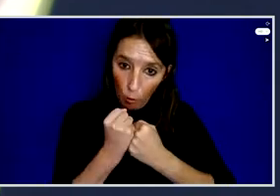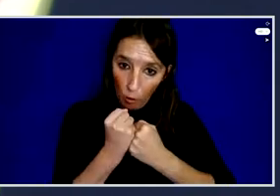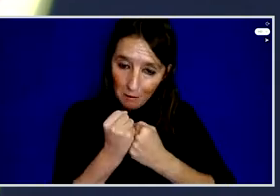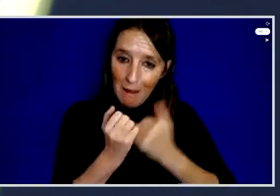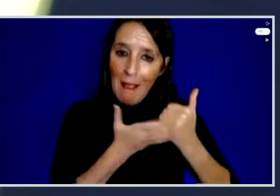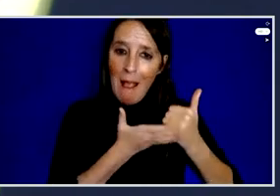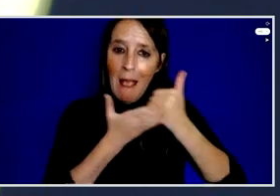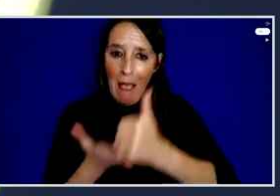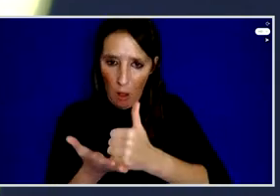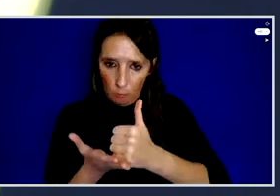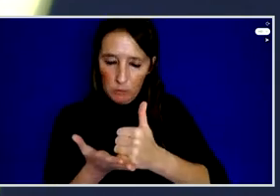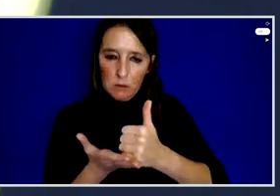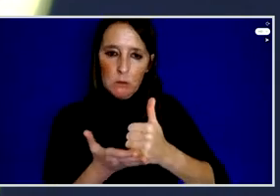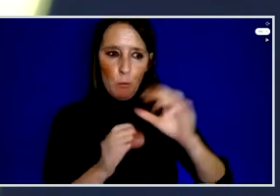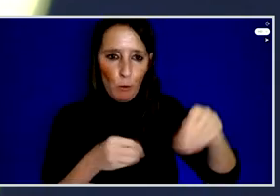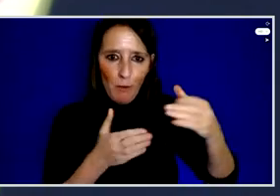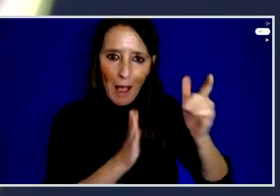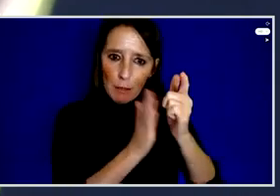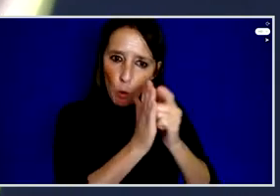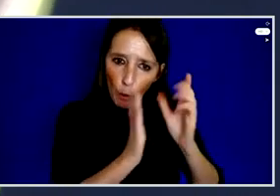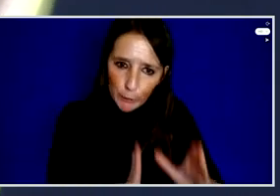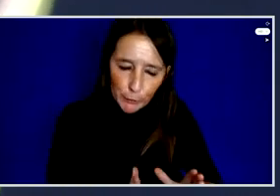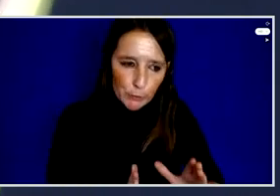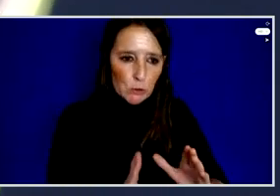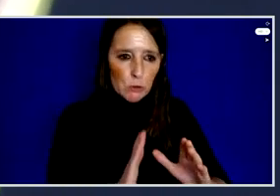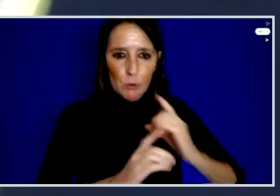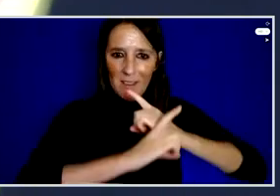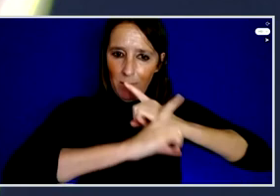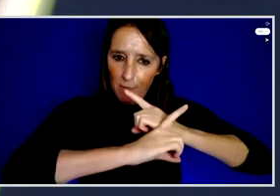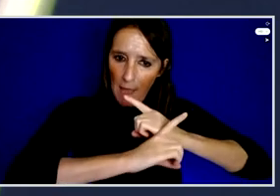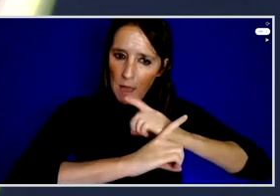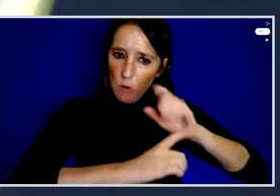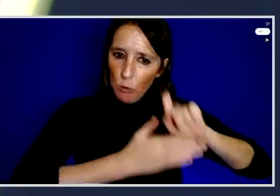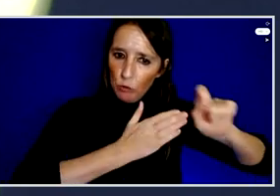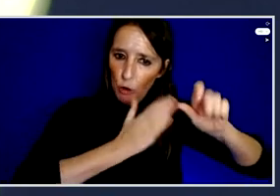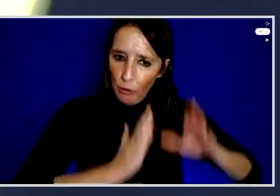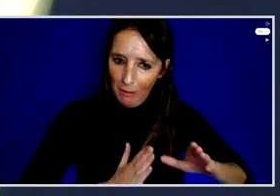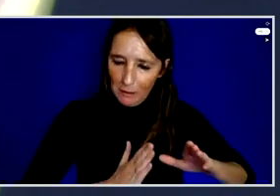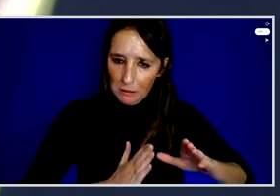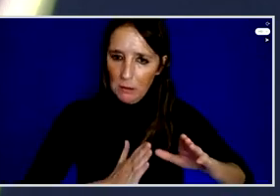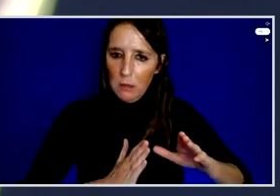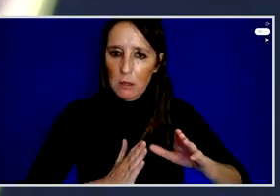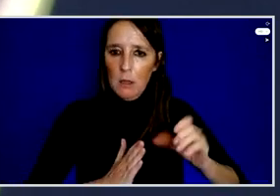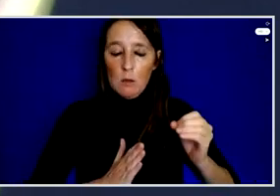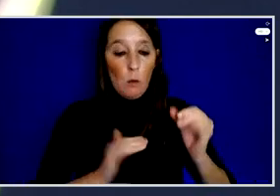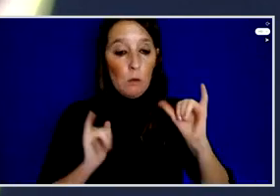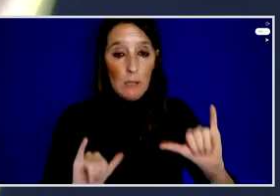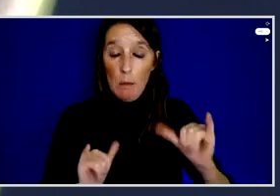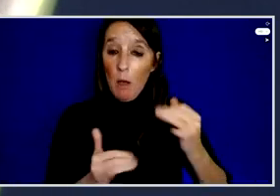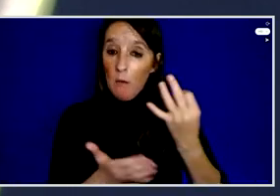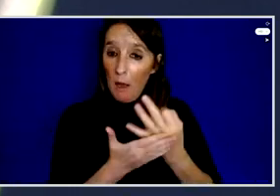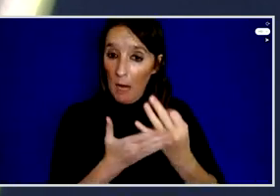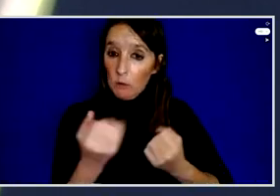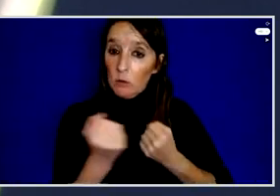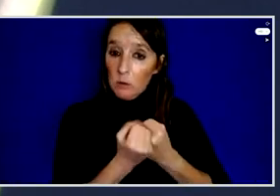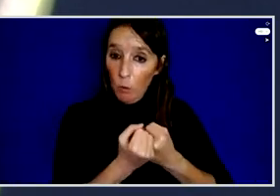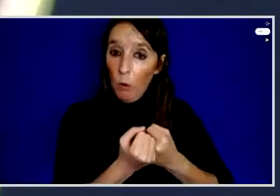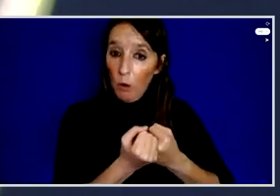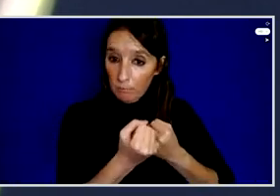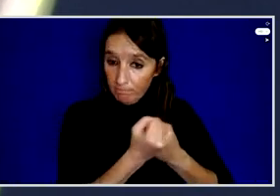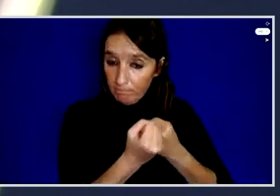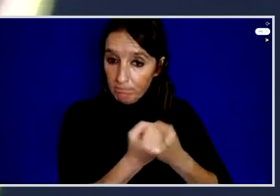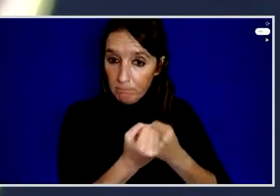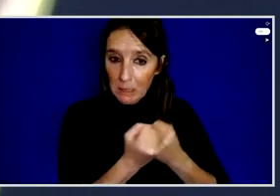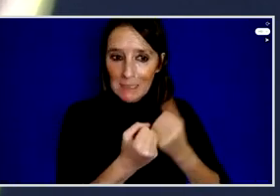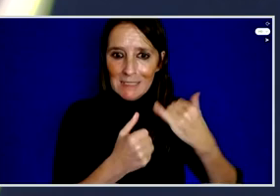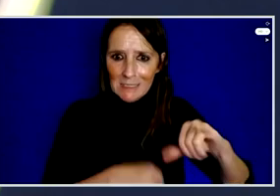to fight slap lawsuits but we need also to do another step so even with financial supports slap lawsuits take you so much time and energy